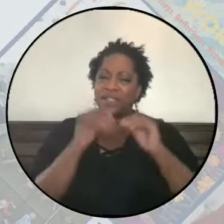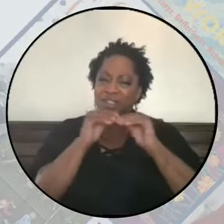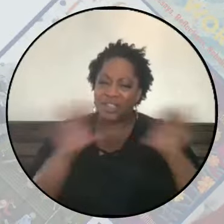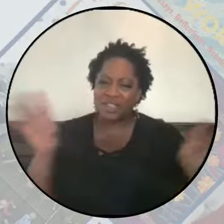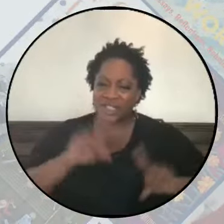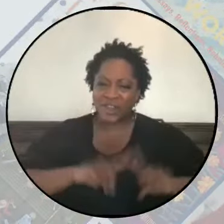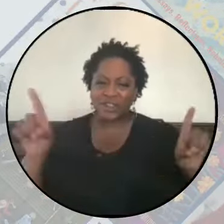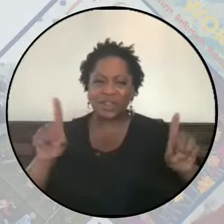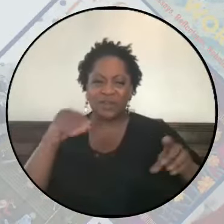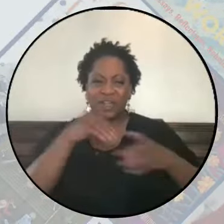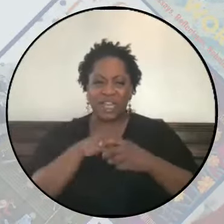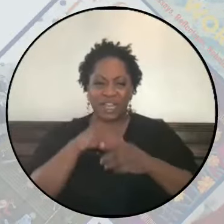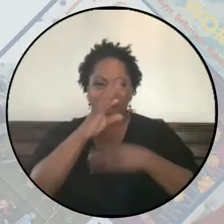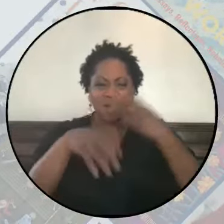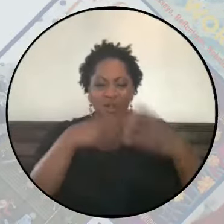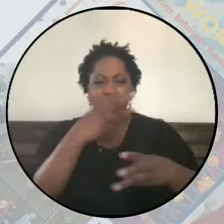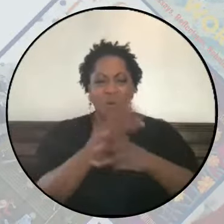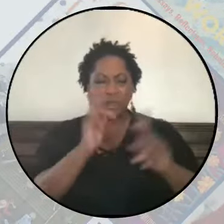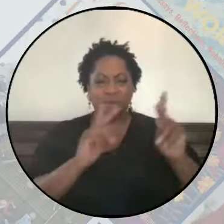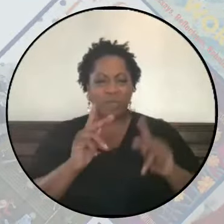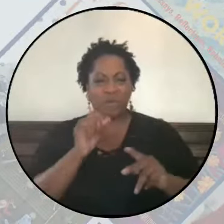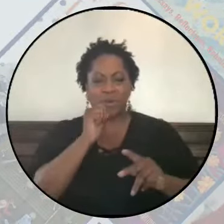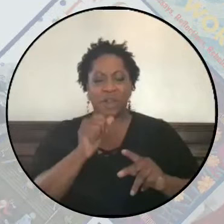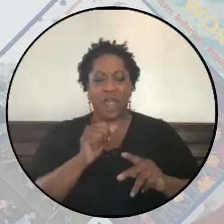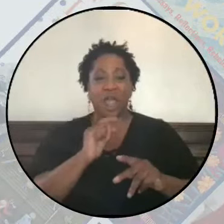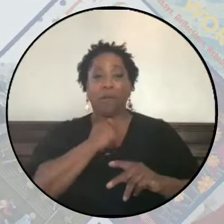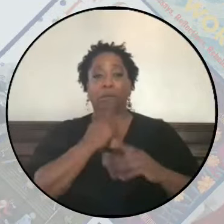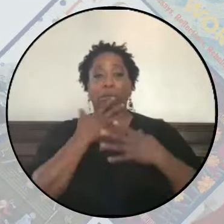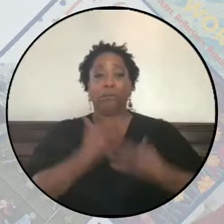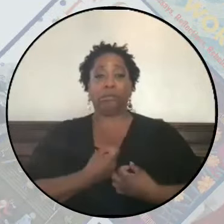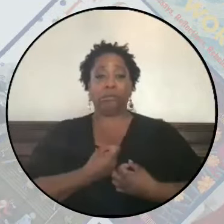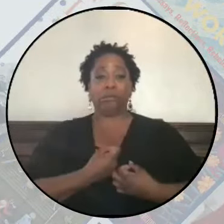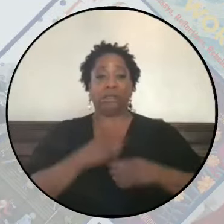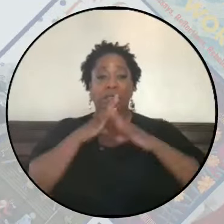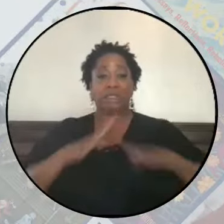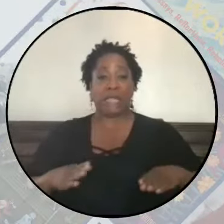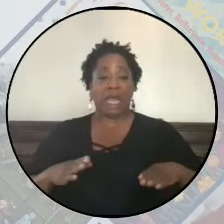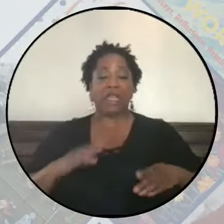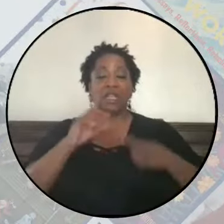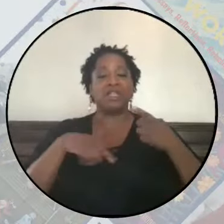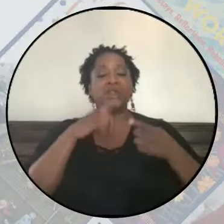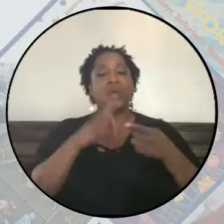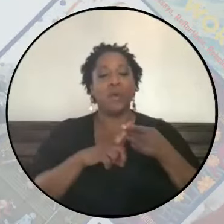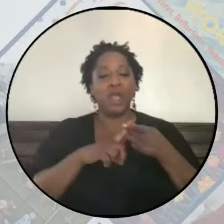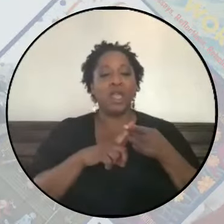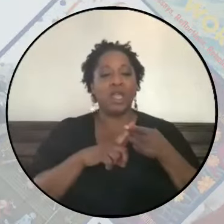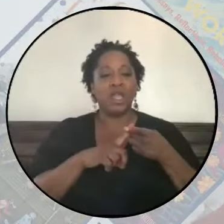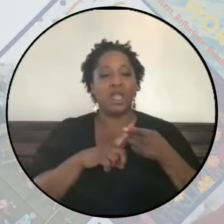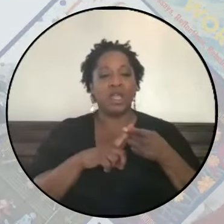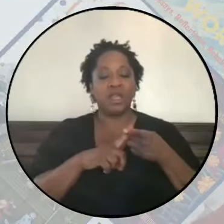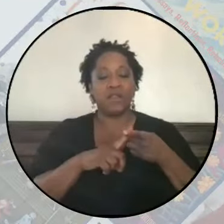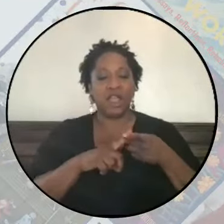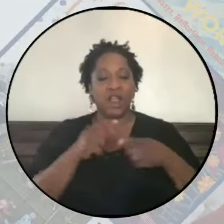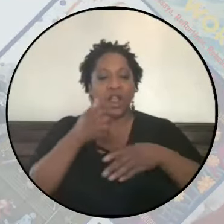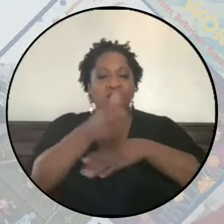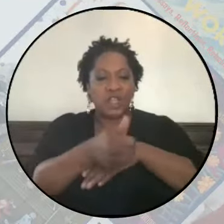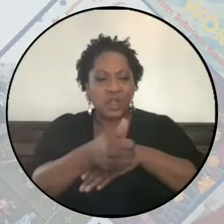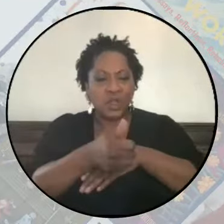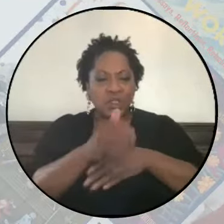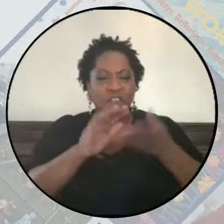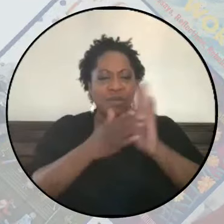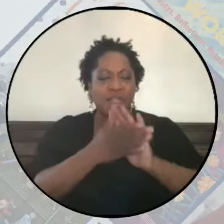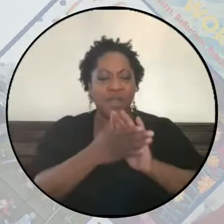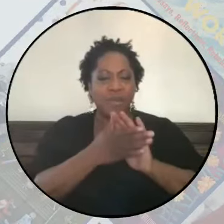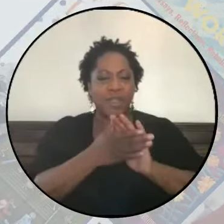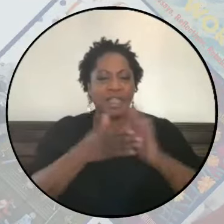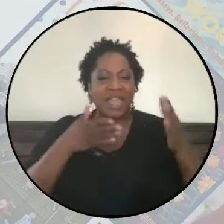ecosystem so that people aren't silenced when they are accused of being anti